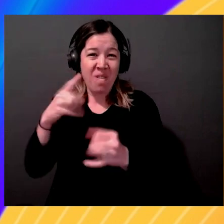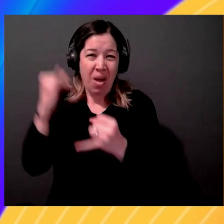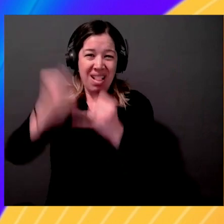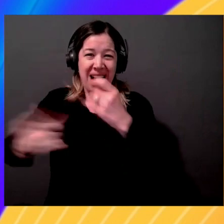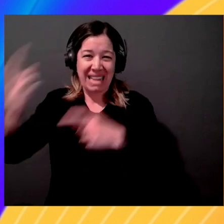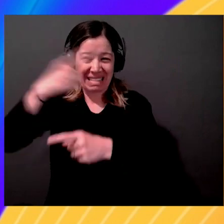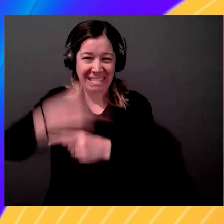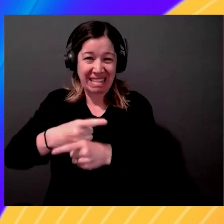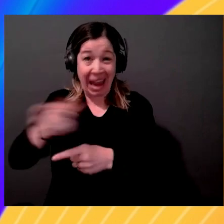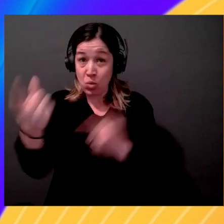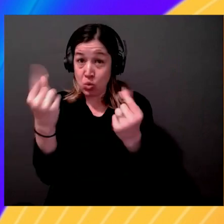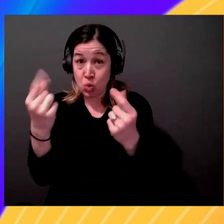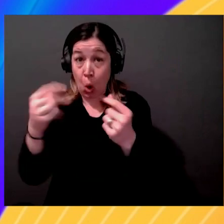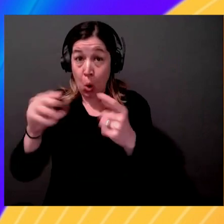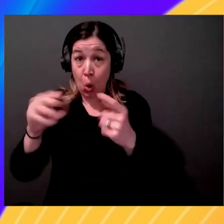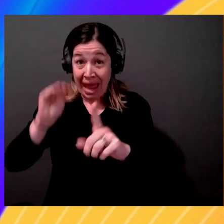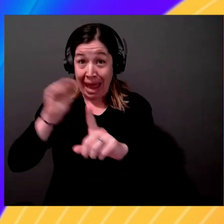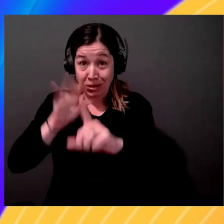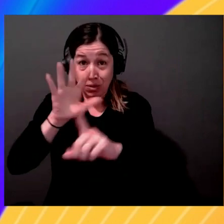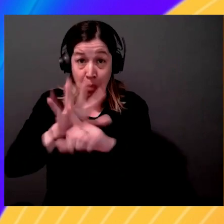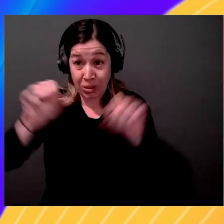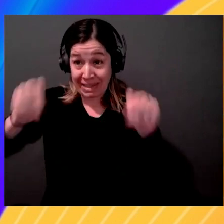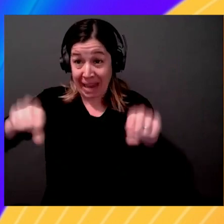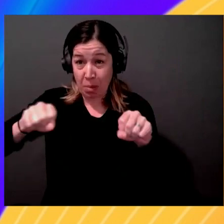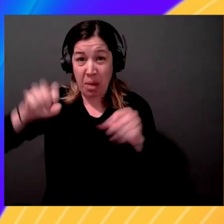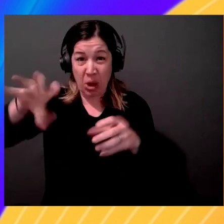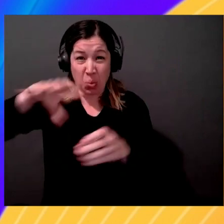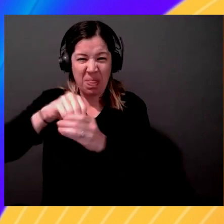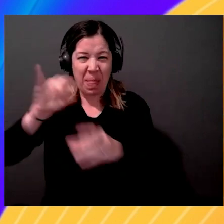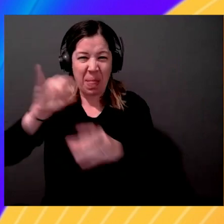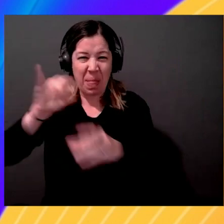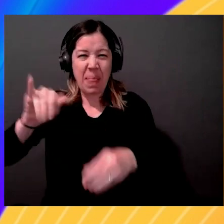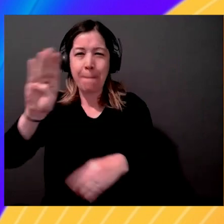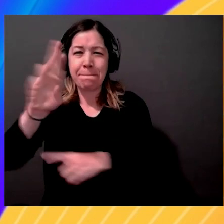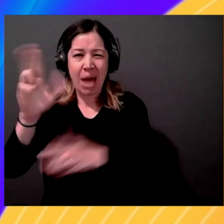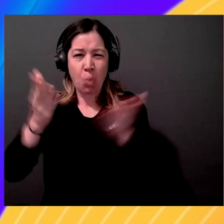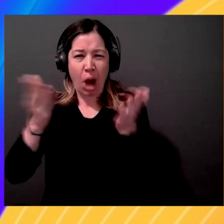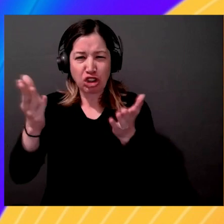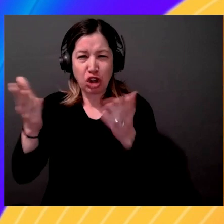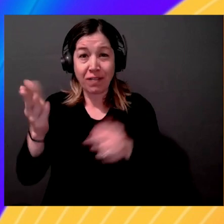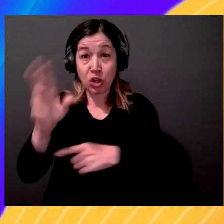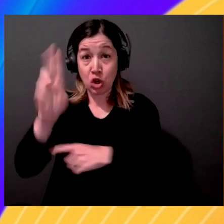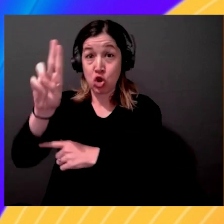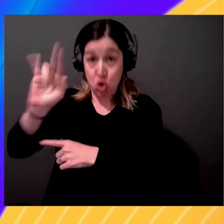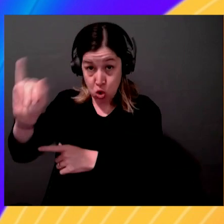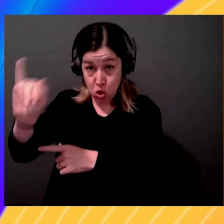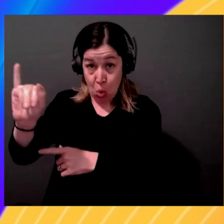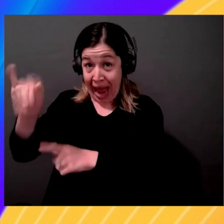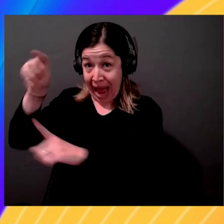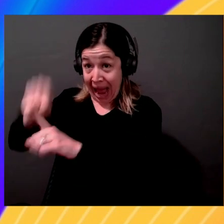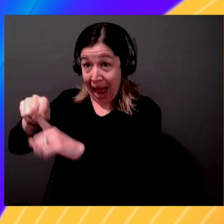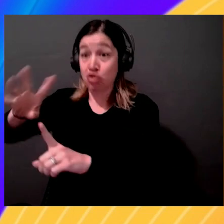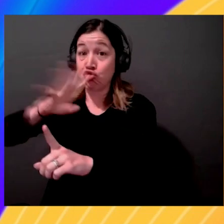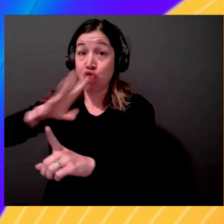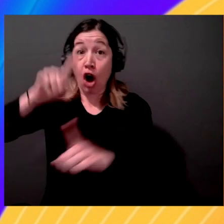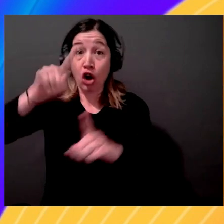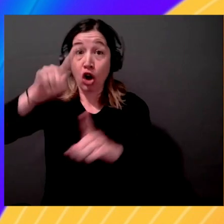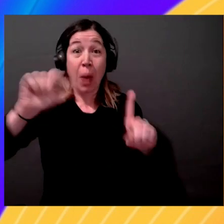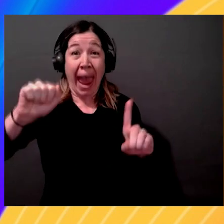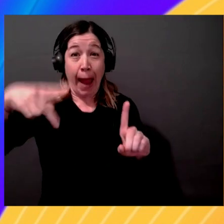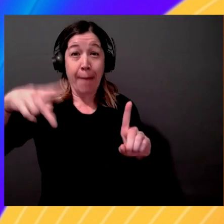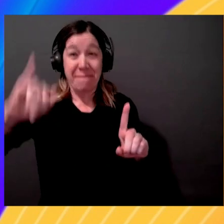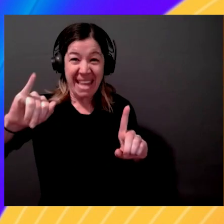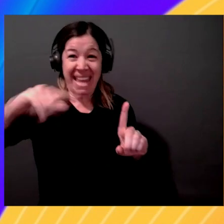few capabilities within the Bedrock service. Okay. The UI is talking to an API of the Bedrock service. Okay.